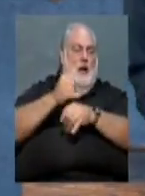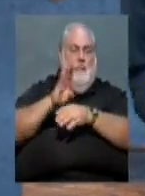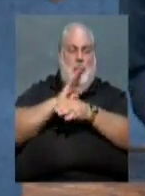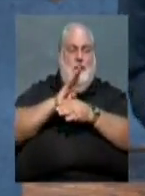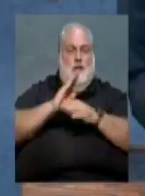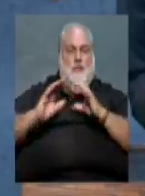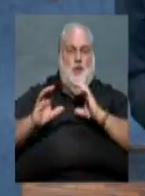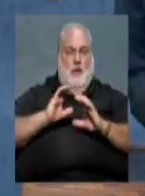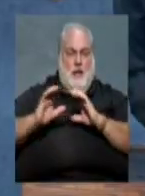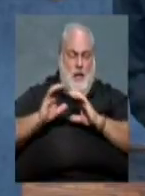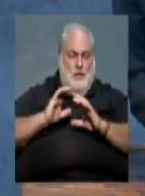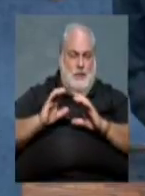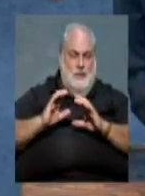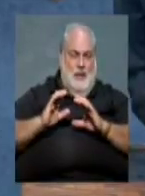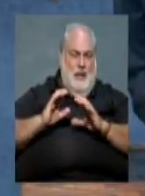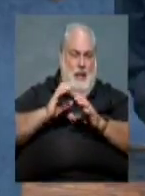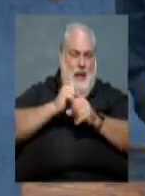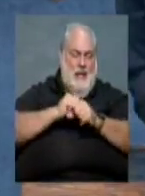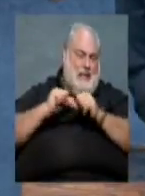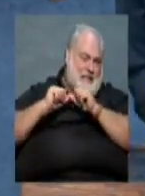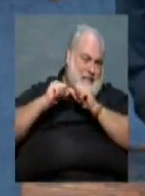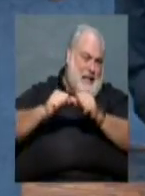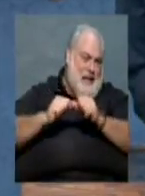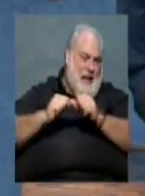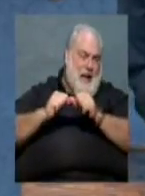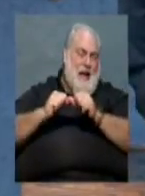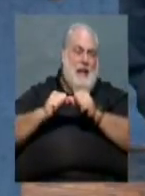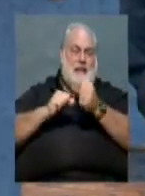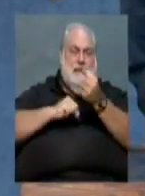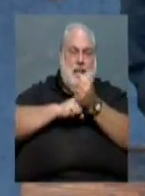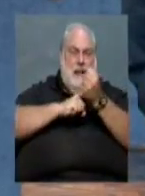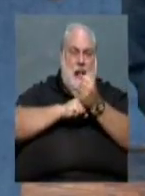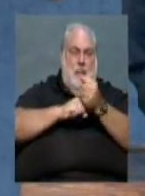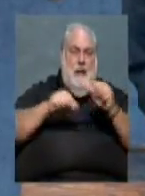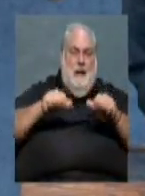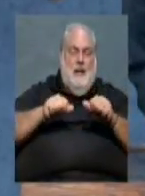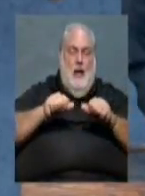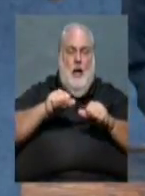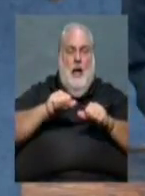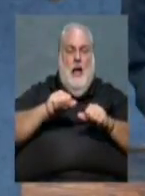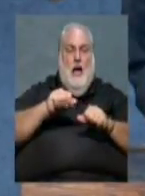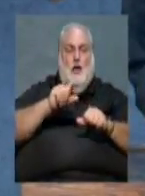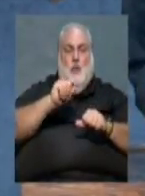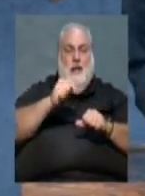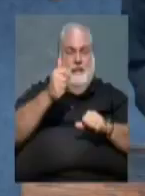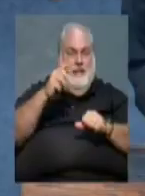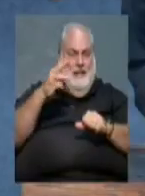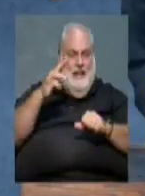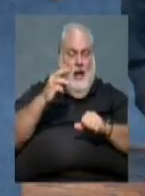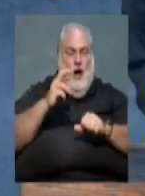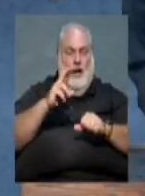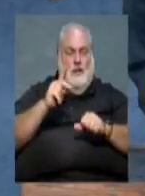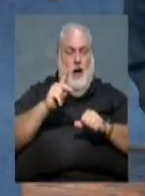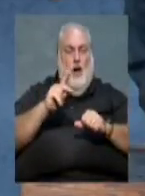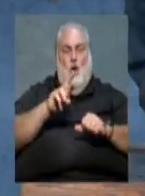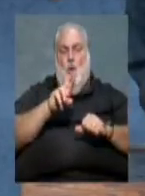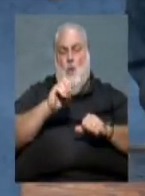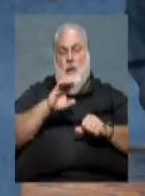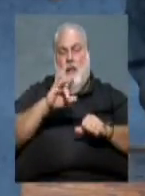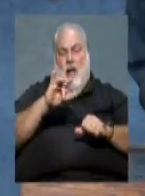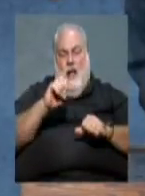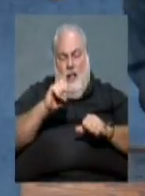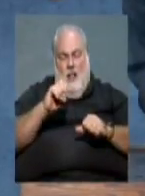Communications. He won the Sustain the Rock Sustainability Award in 2016, the Arkansas Recycling Coalition